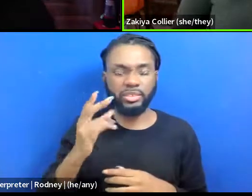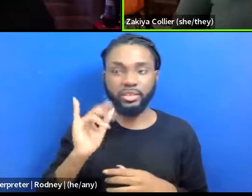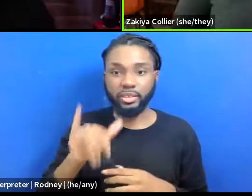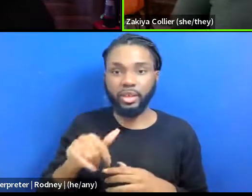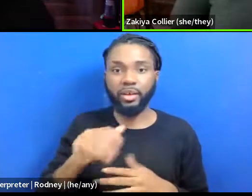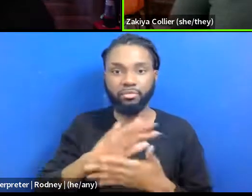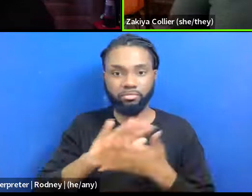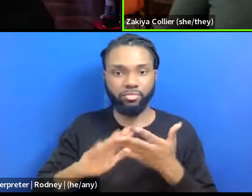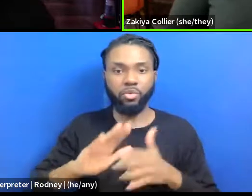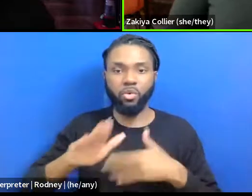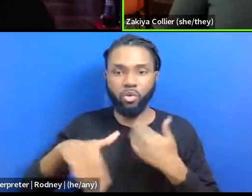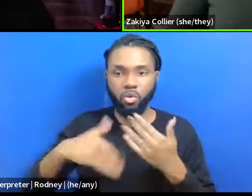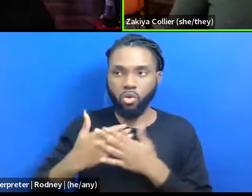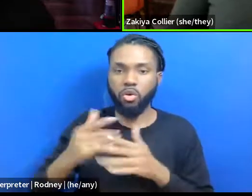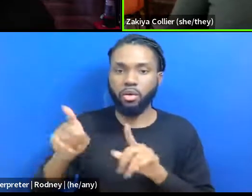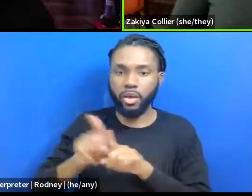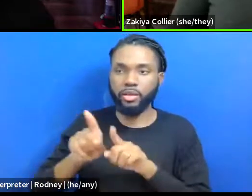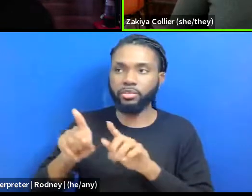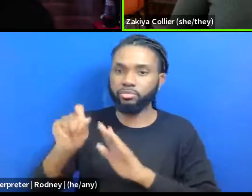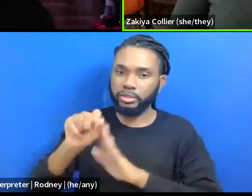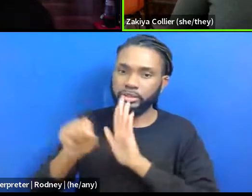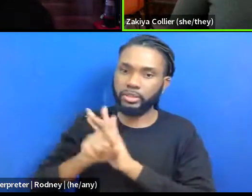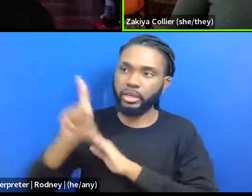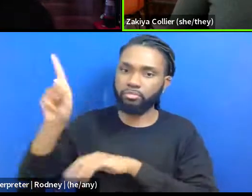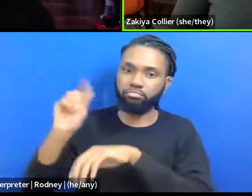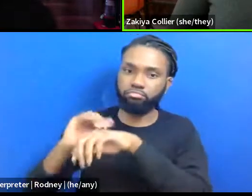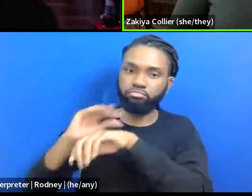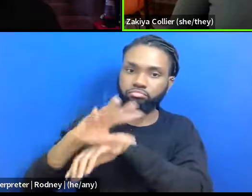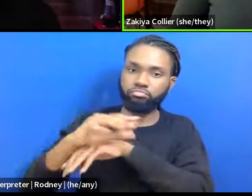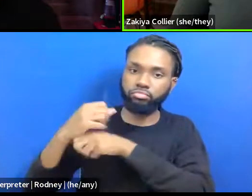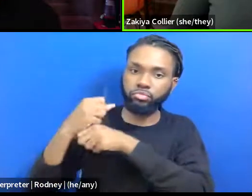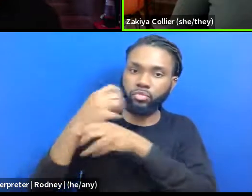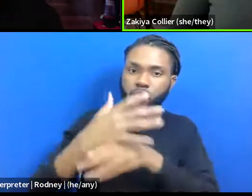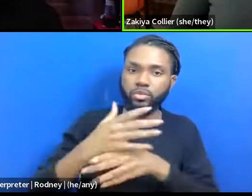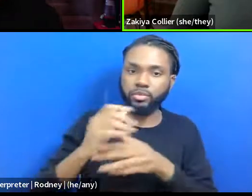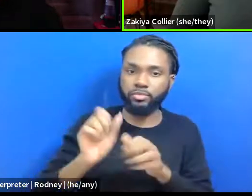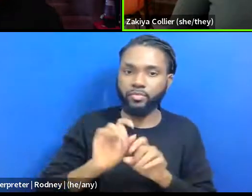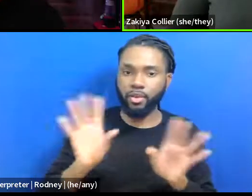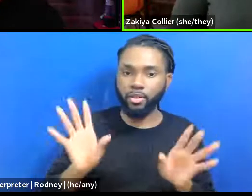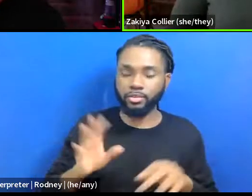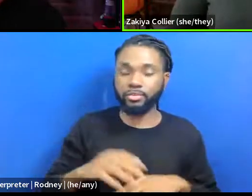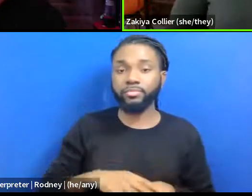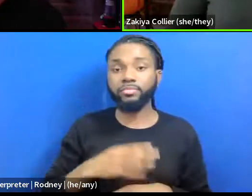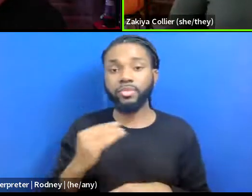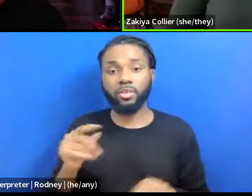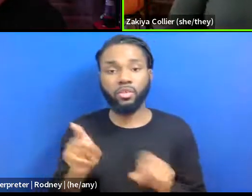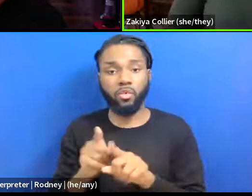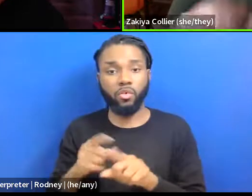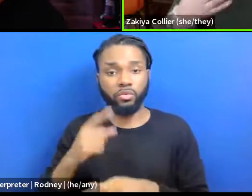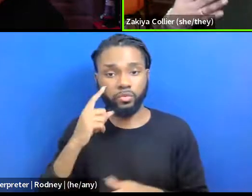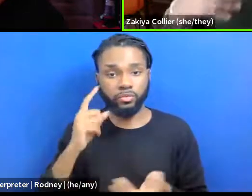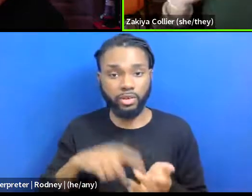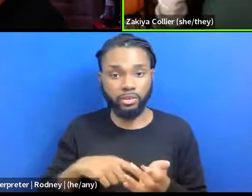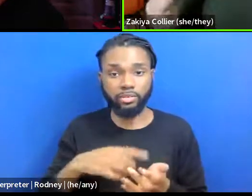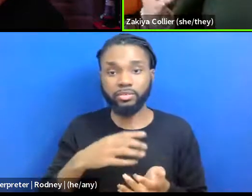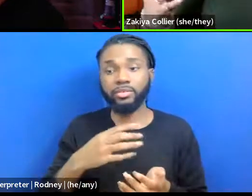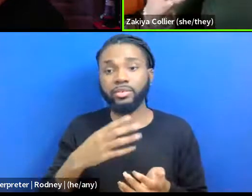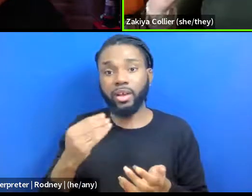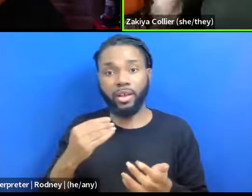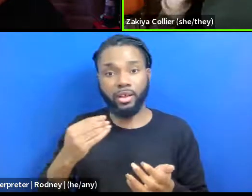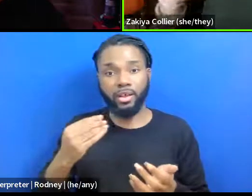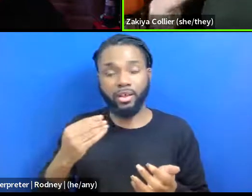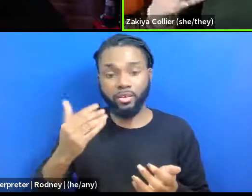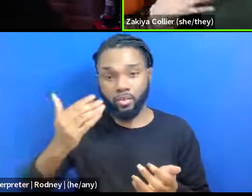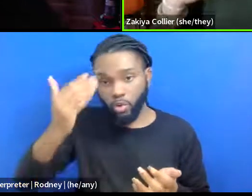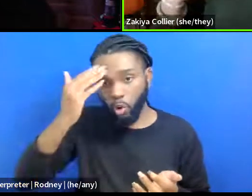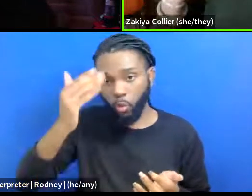forms of state sanctioned violence, um, and also noticing and knowing the profession